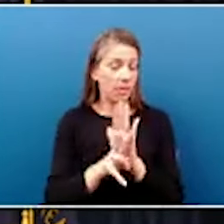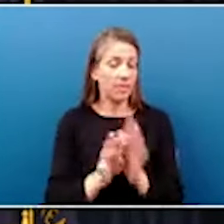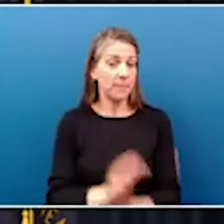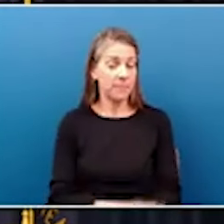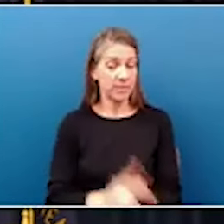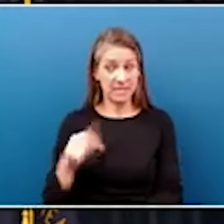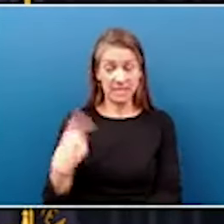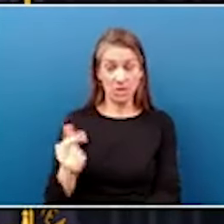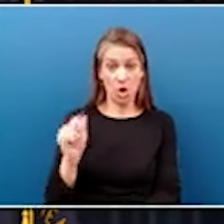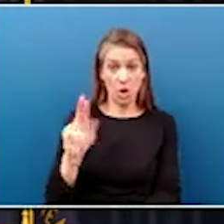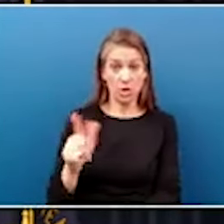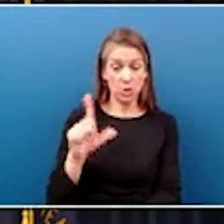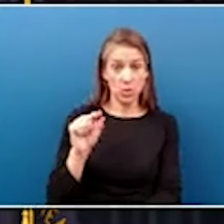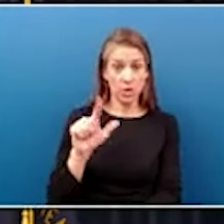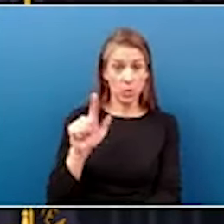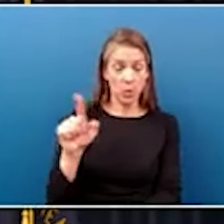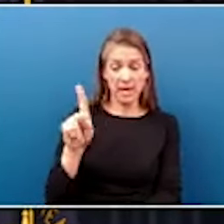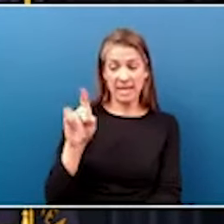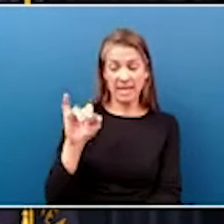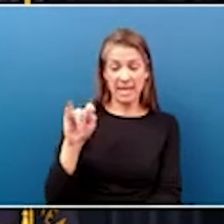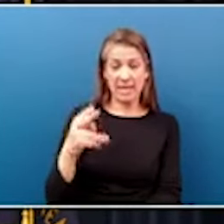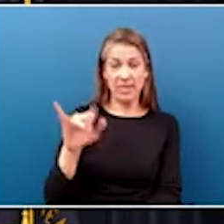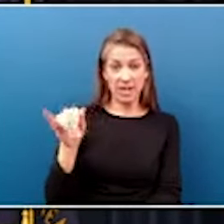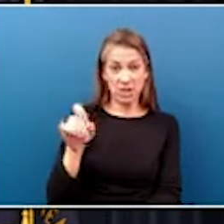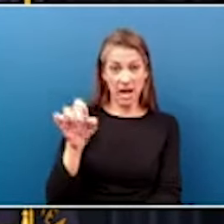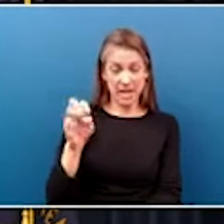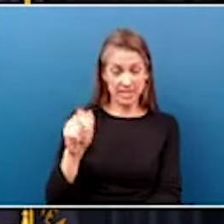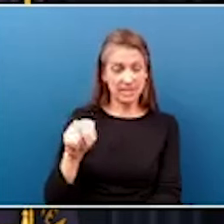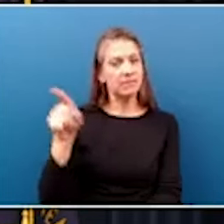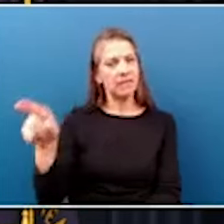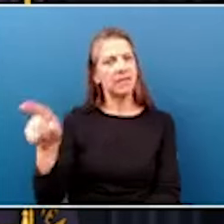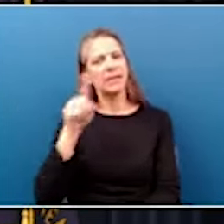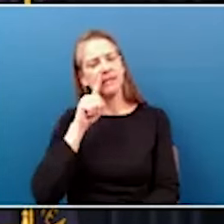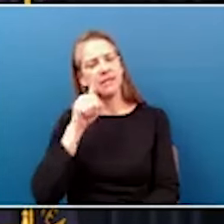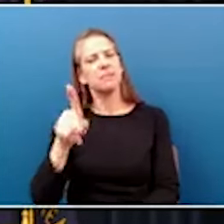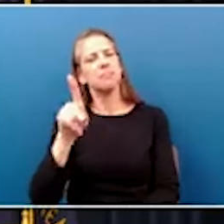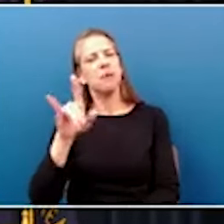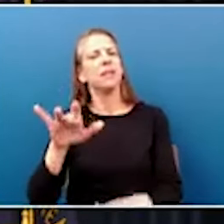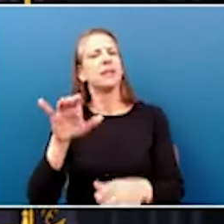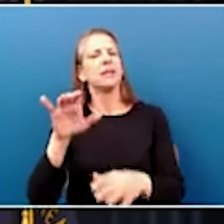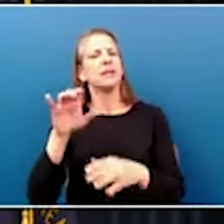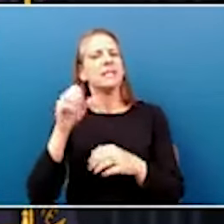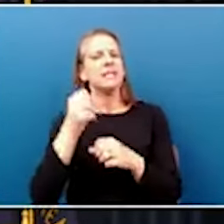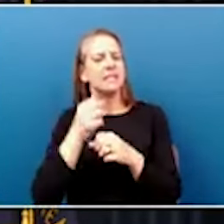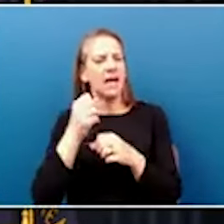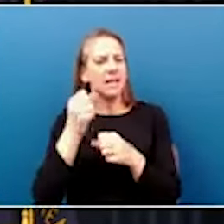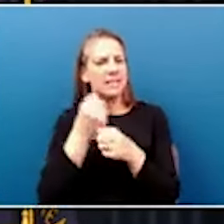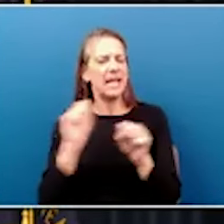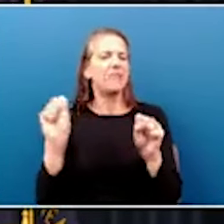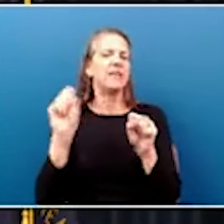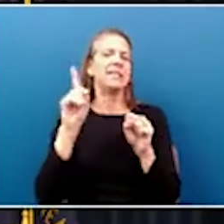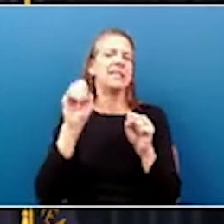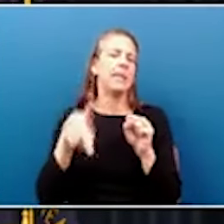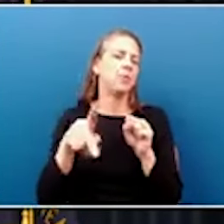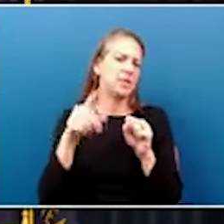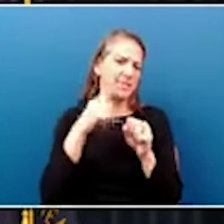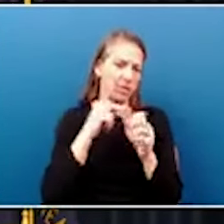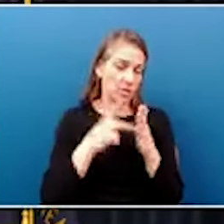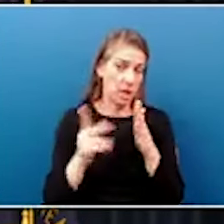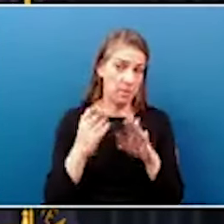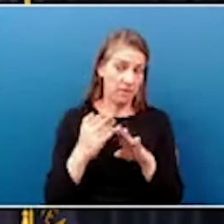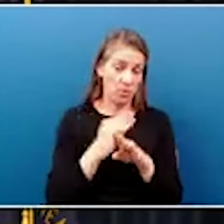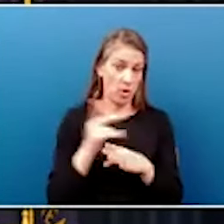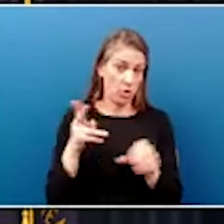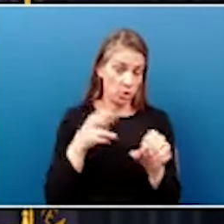2021, Keith Jackson has served as the Justice and Public Safety Cabinet's Deputy Secretary. Prior to joining the Cabinet, Secretary Jackson